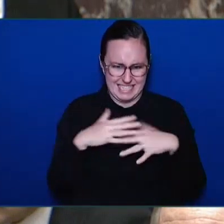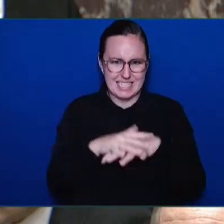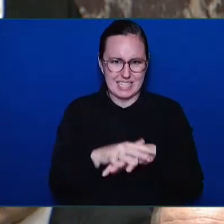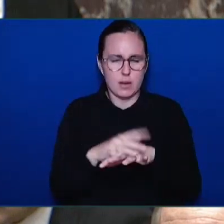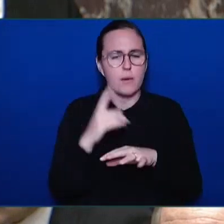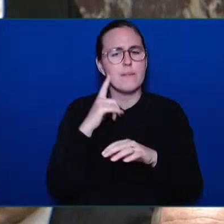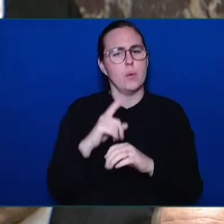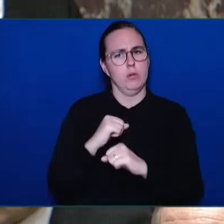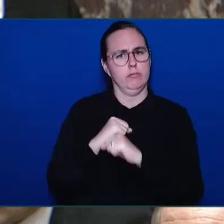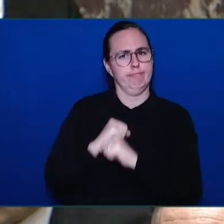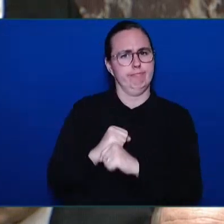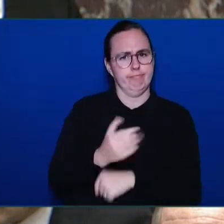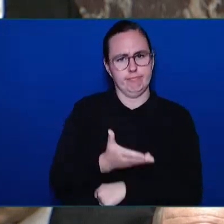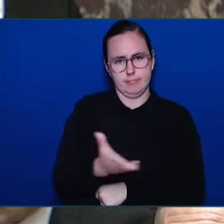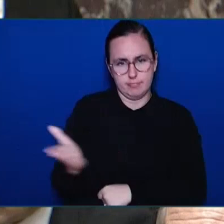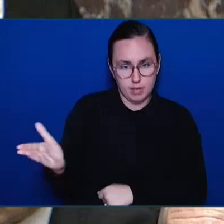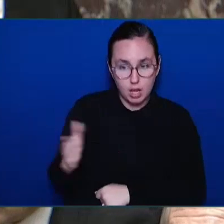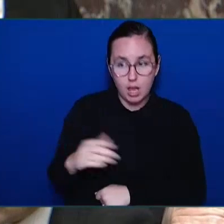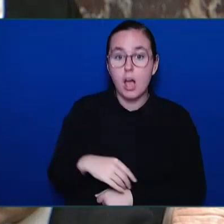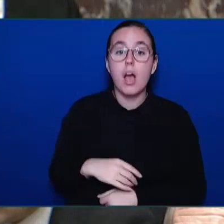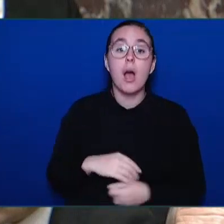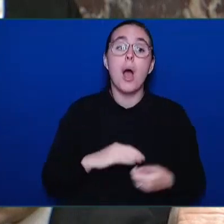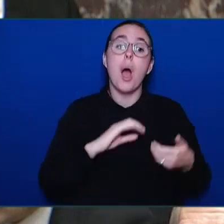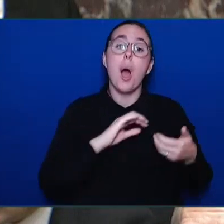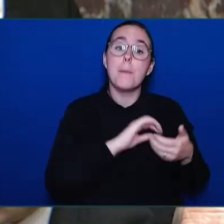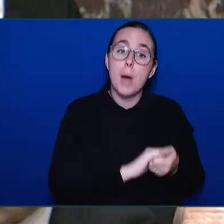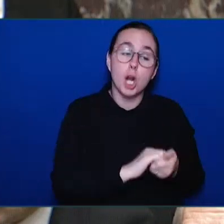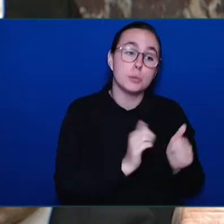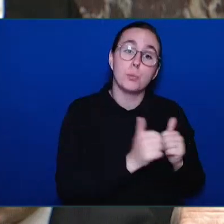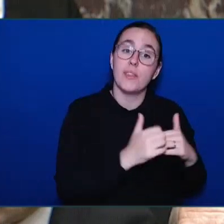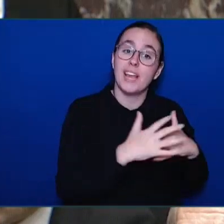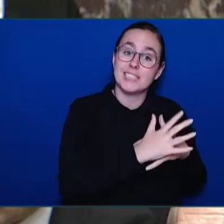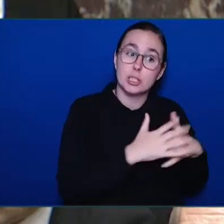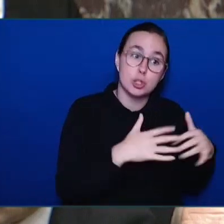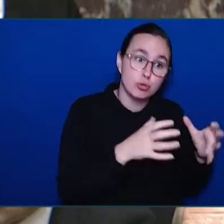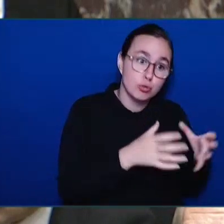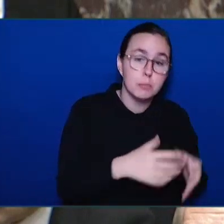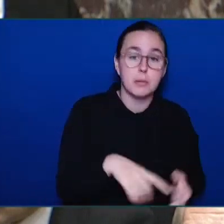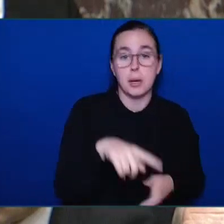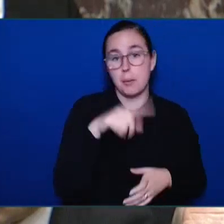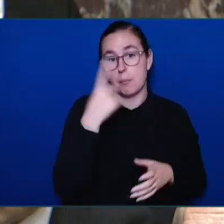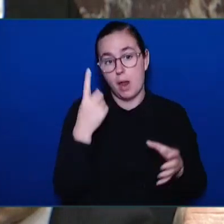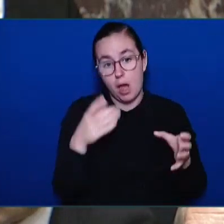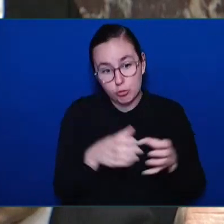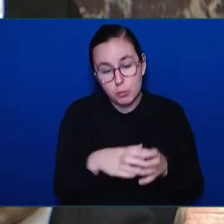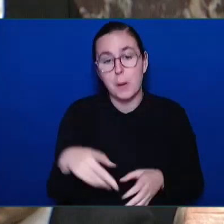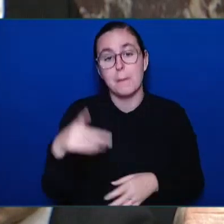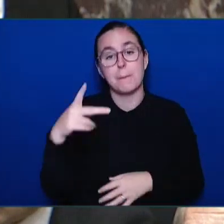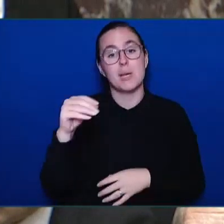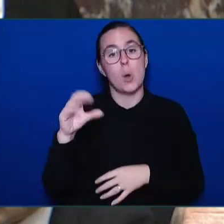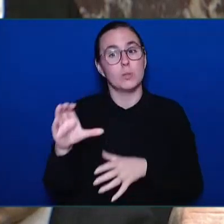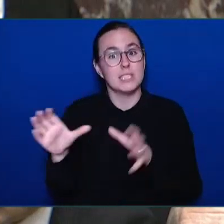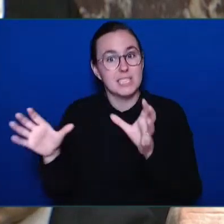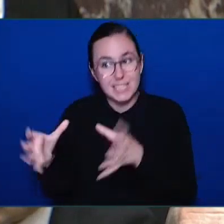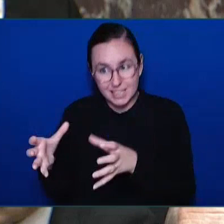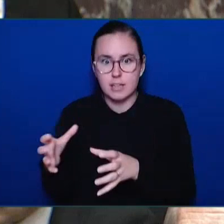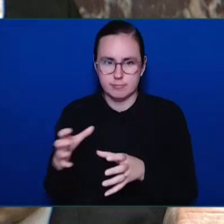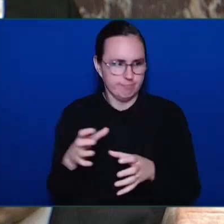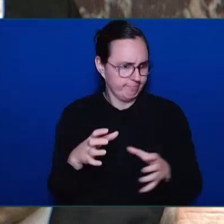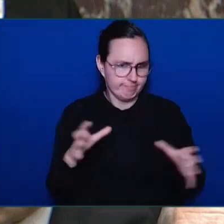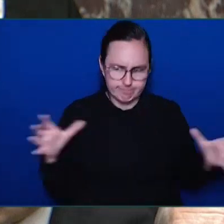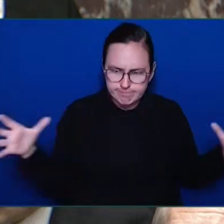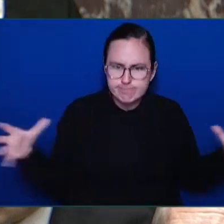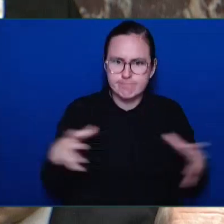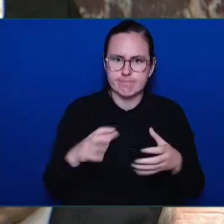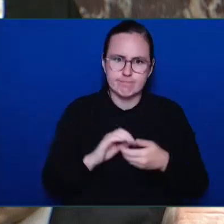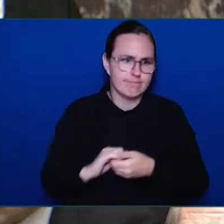people of colour, so that together we can safely and securely collect data to shine a light on barriers people face when accessing government programs